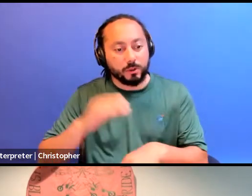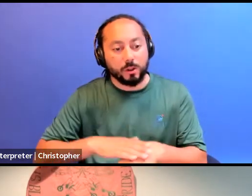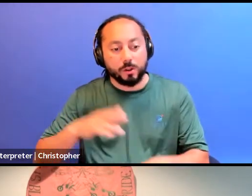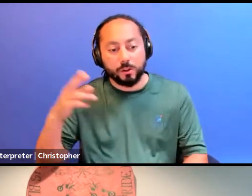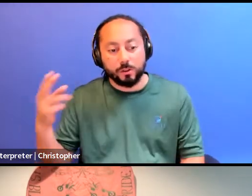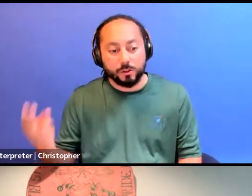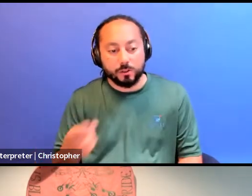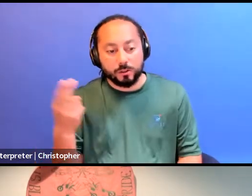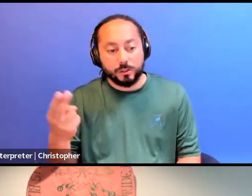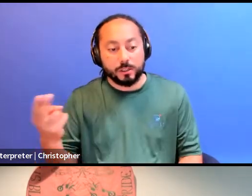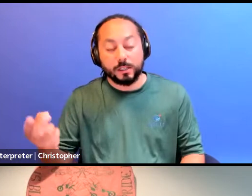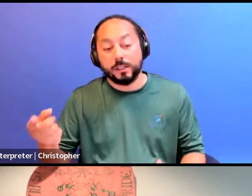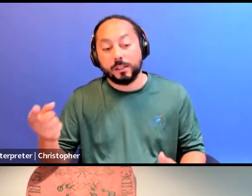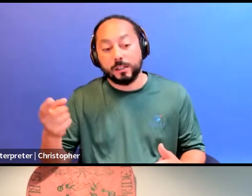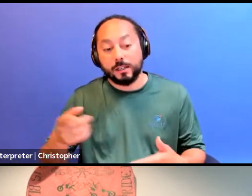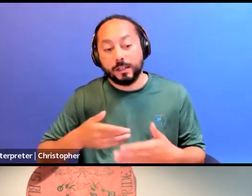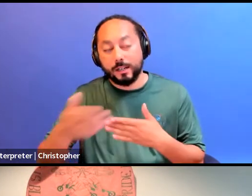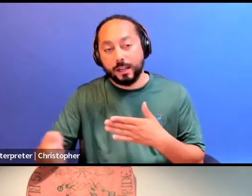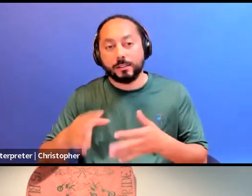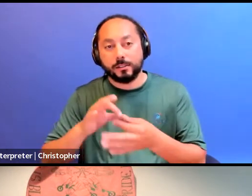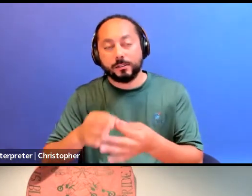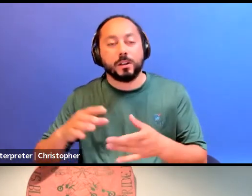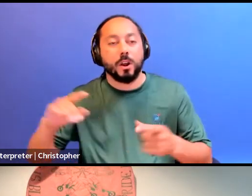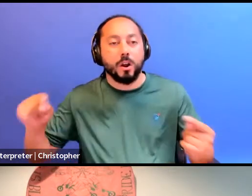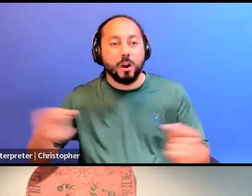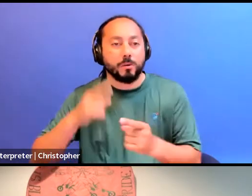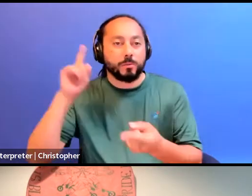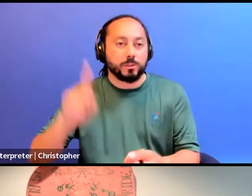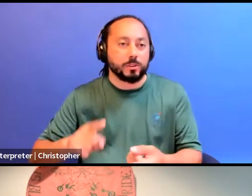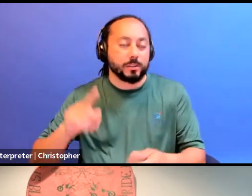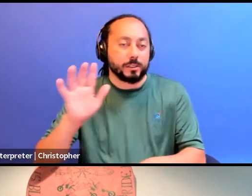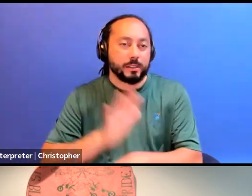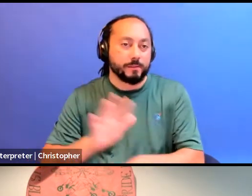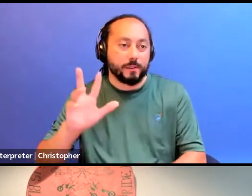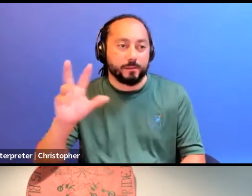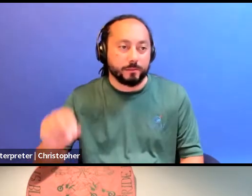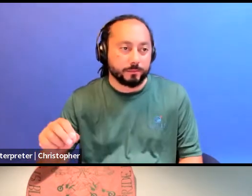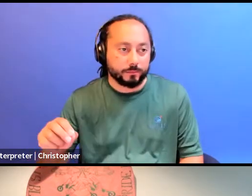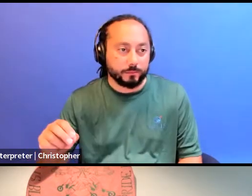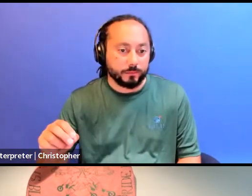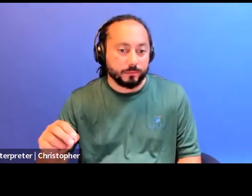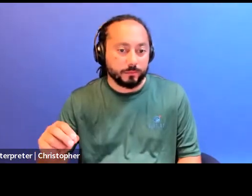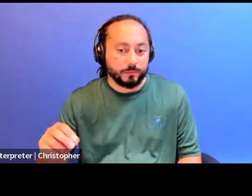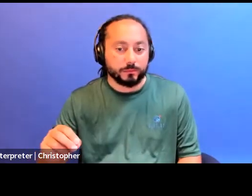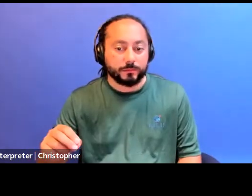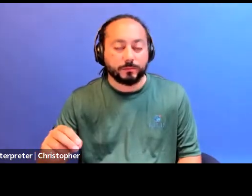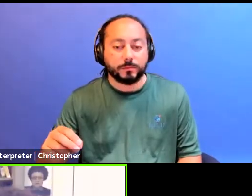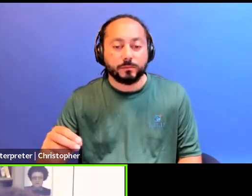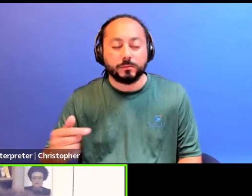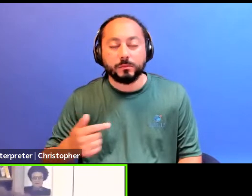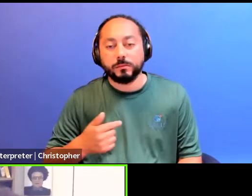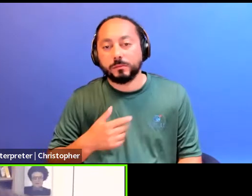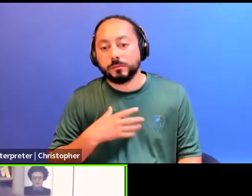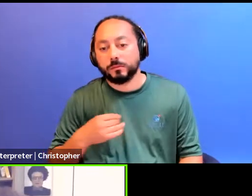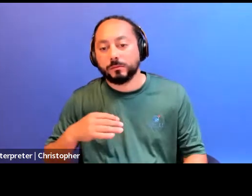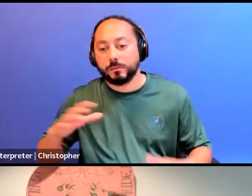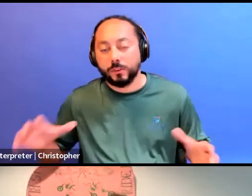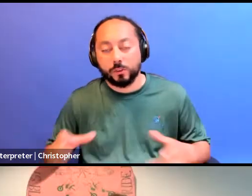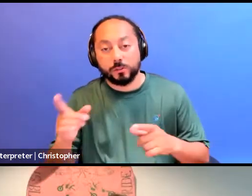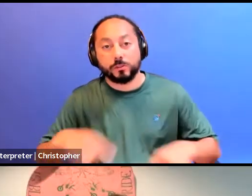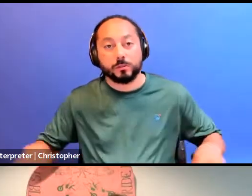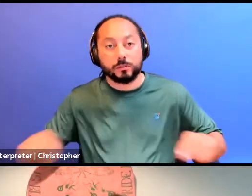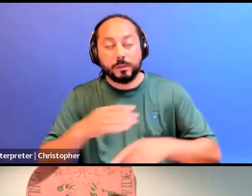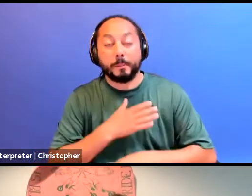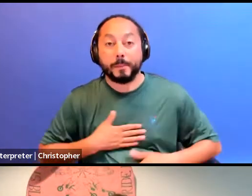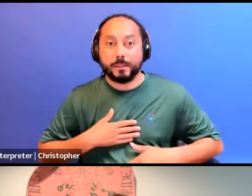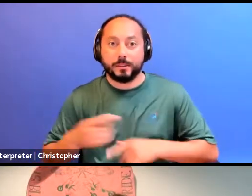Our next teaching will be on harm reduction at 5.30. And I urge you to please tune